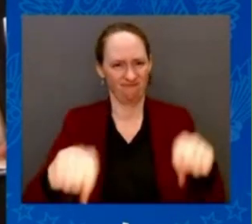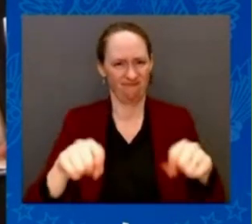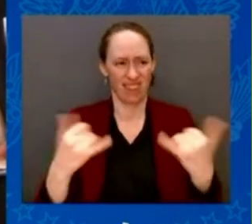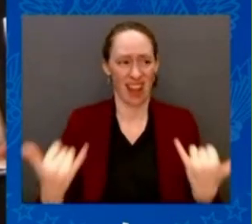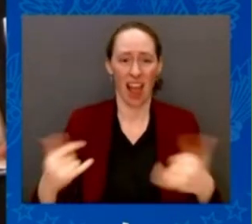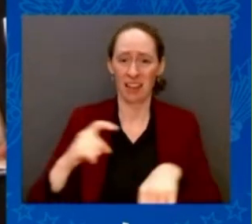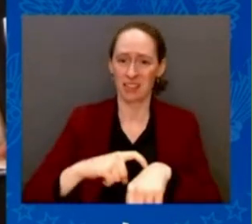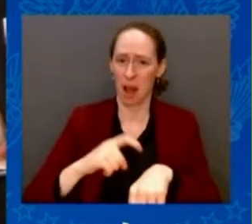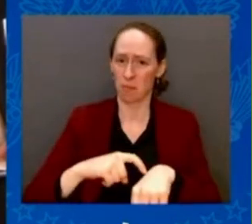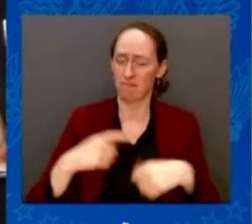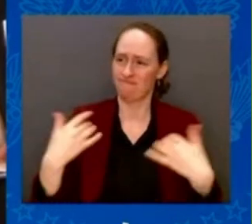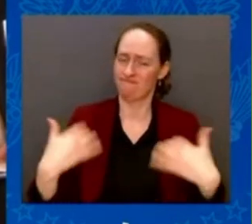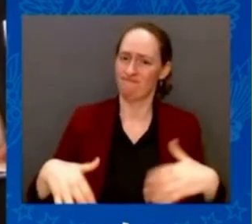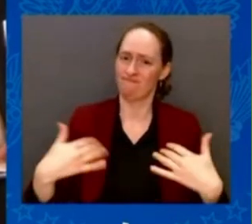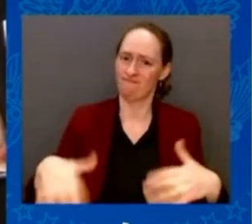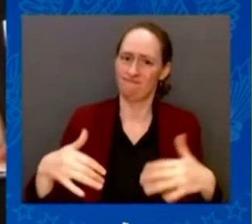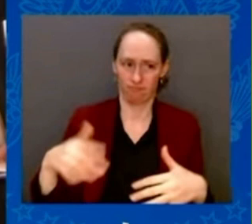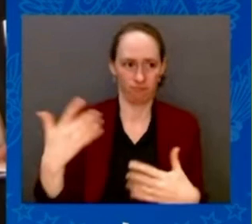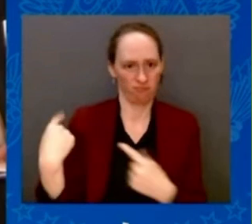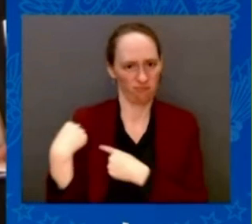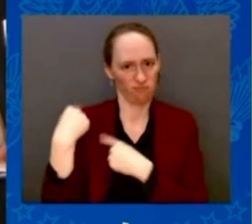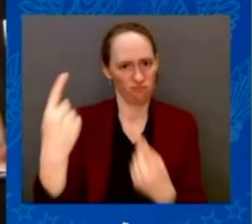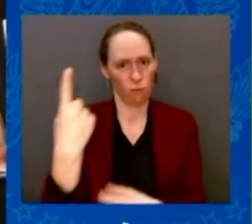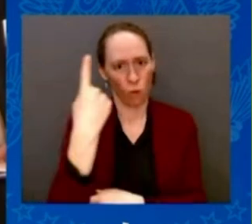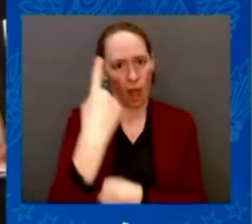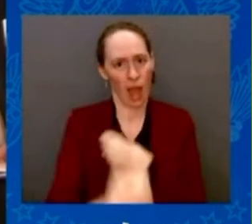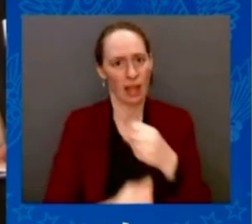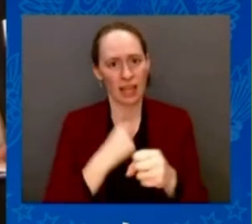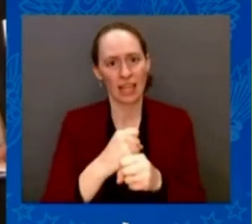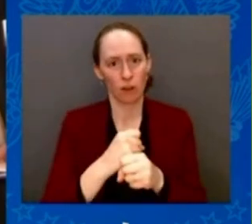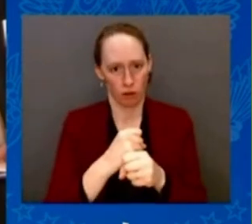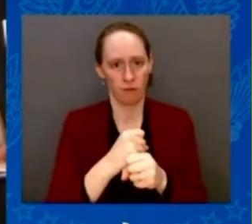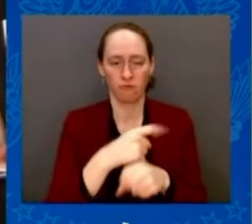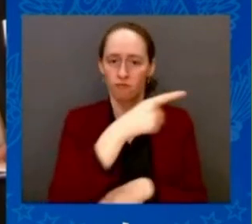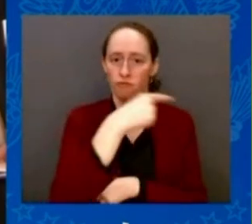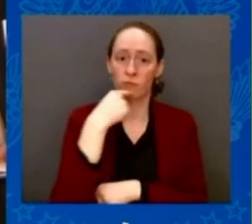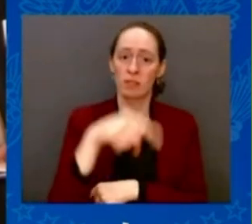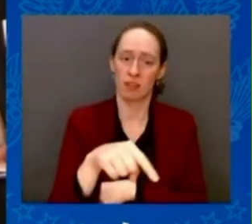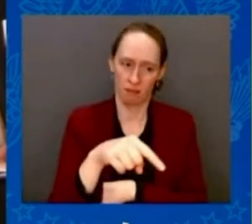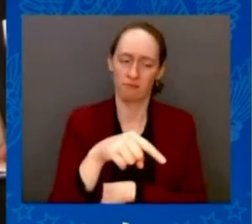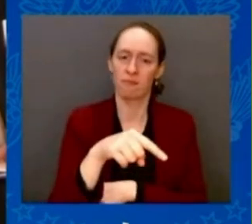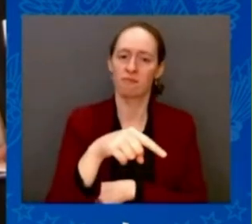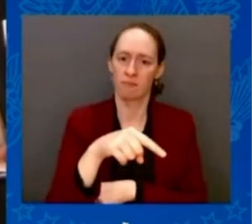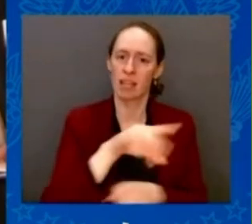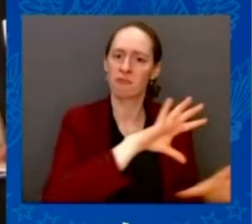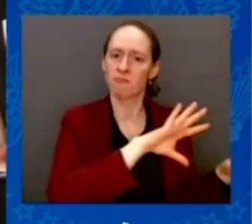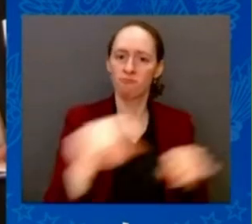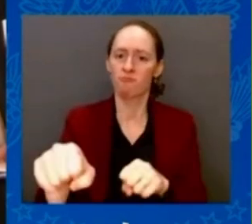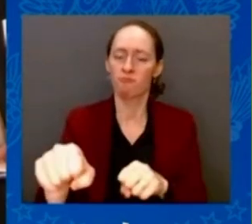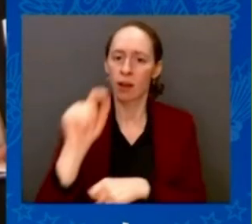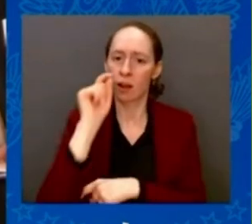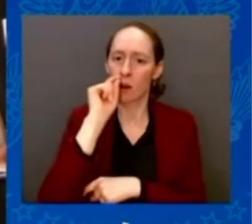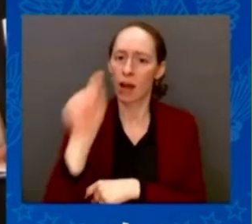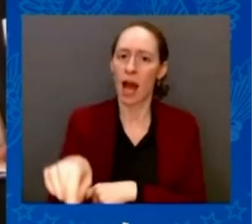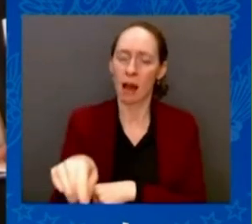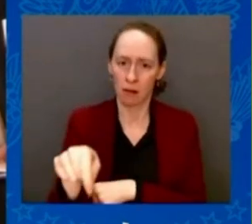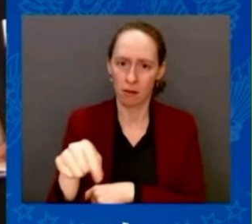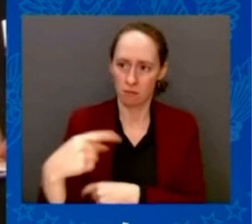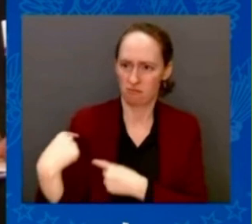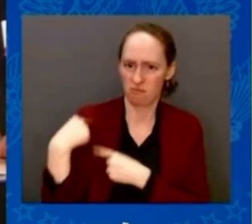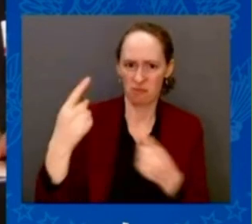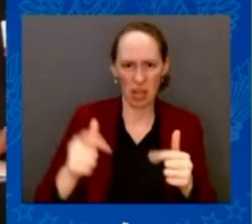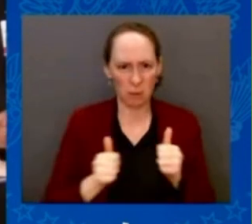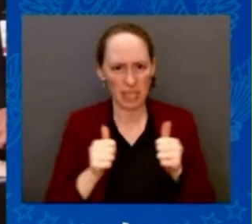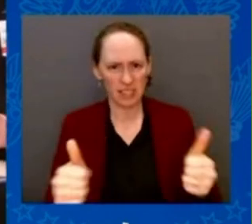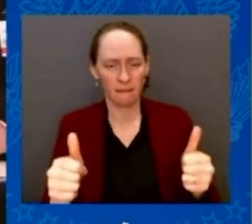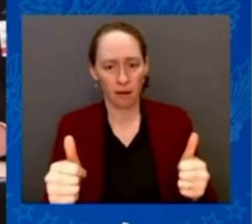in Ukraine. This year has made us stronger and more united. And we, the countries on the eastern